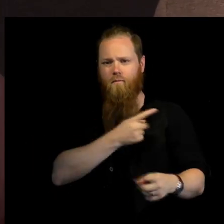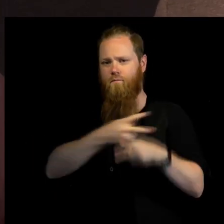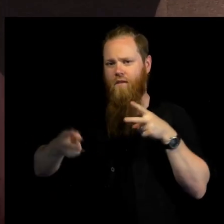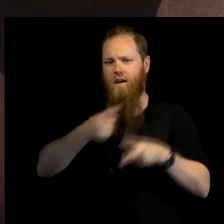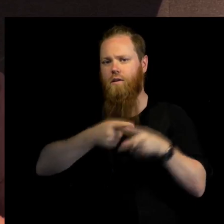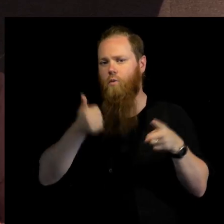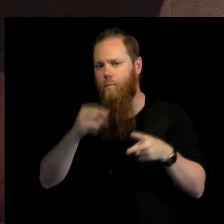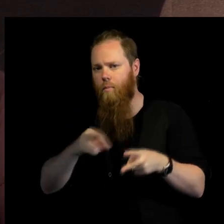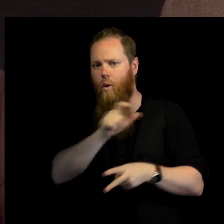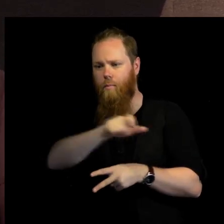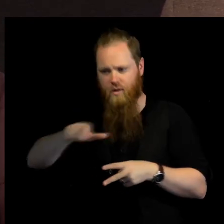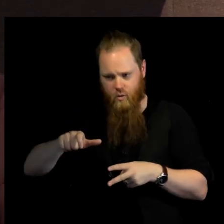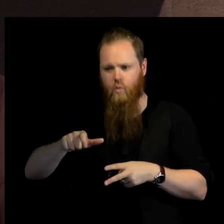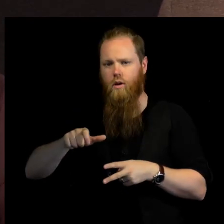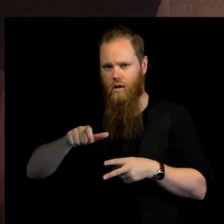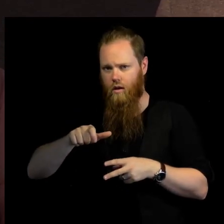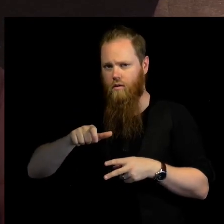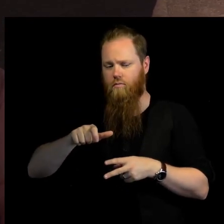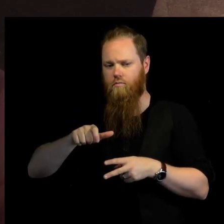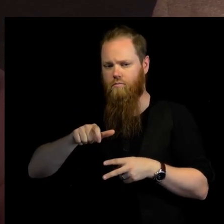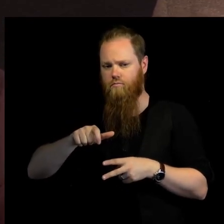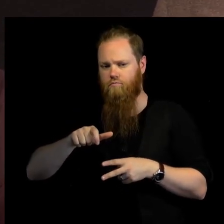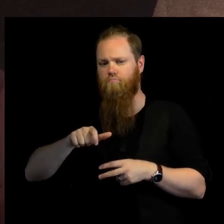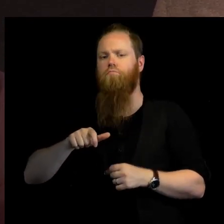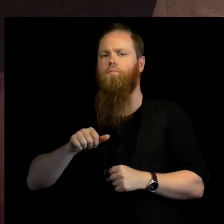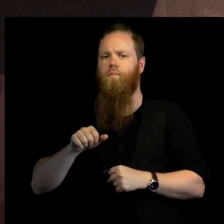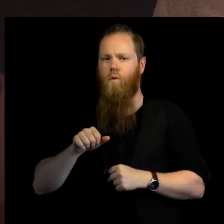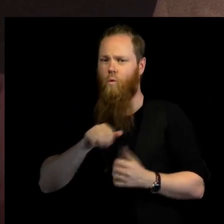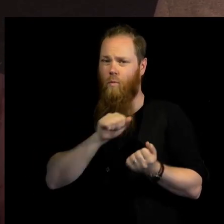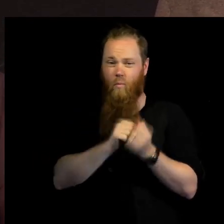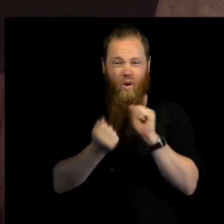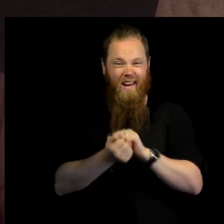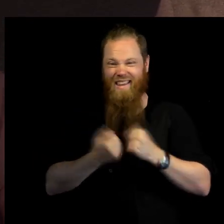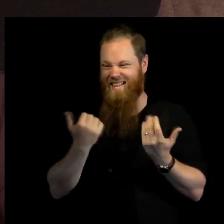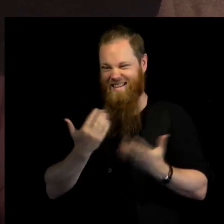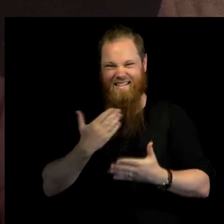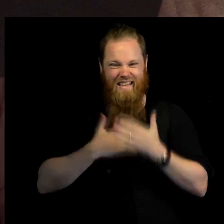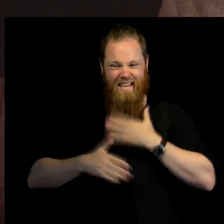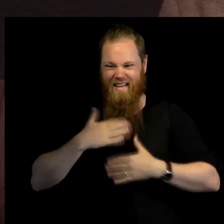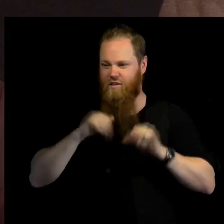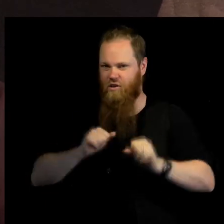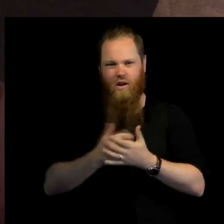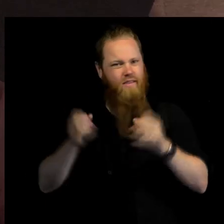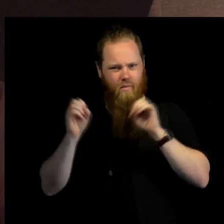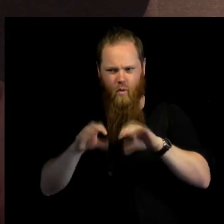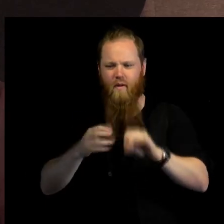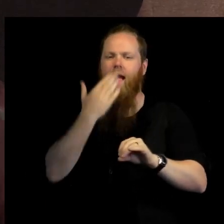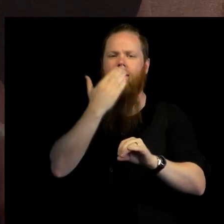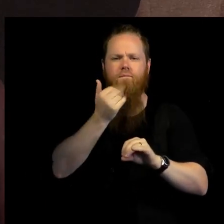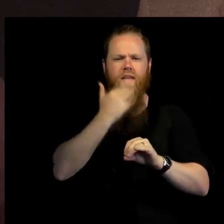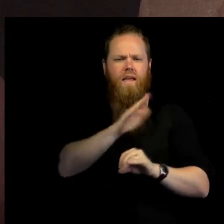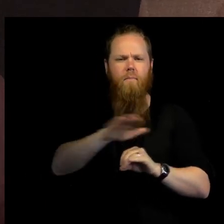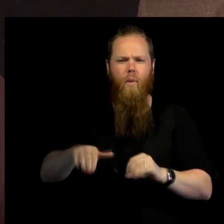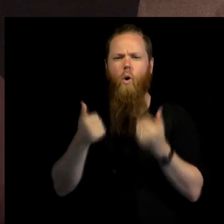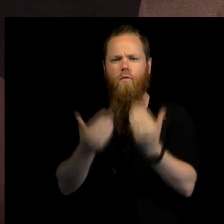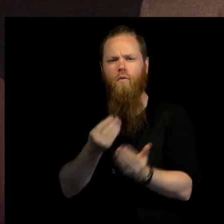times, completely independent on any political agendas. It should never be a political question which child gets to eat